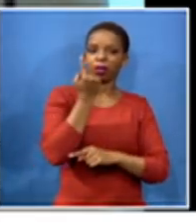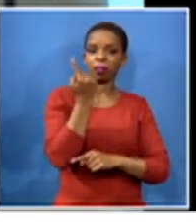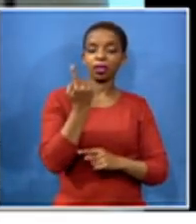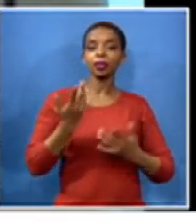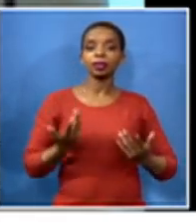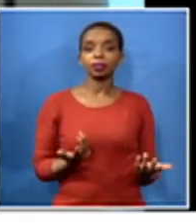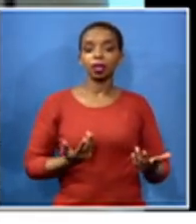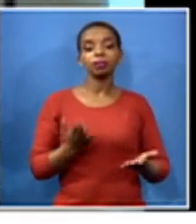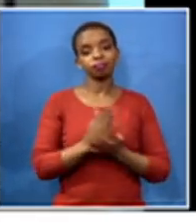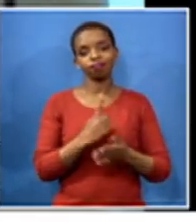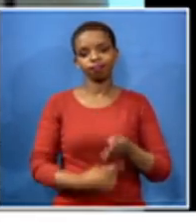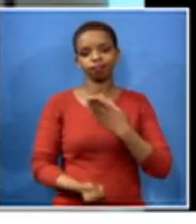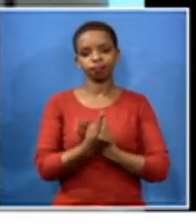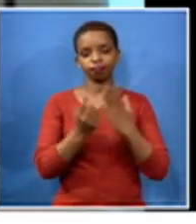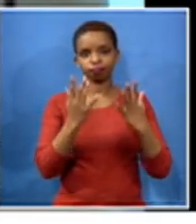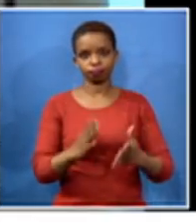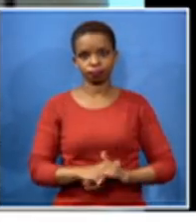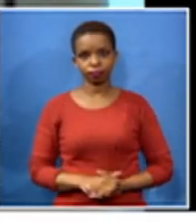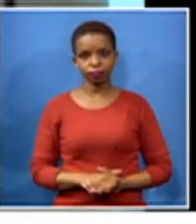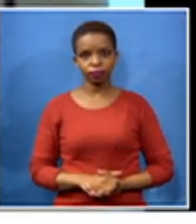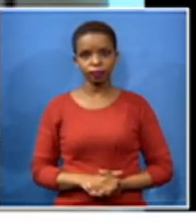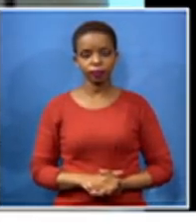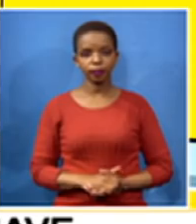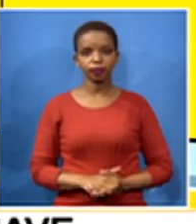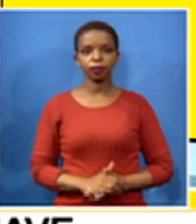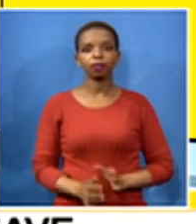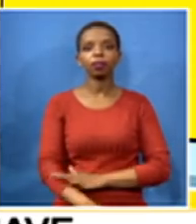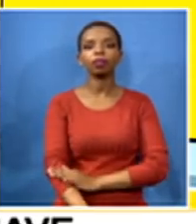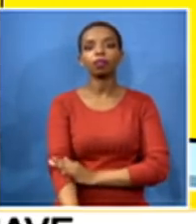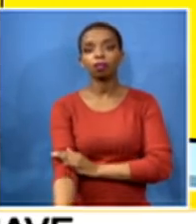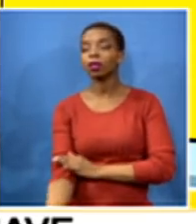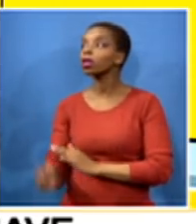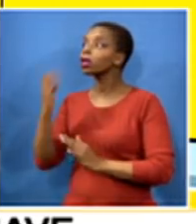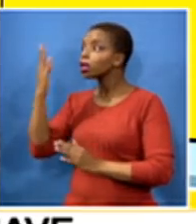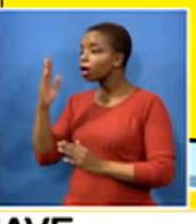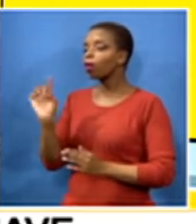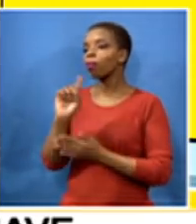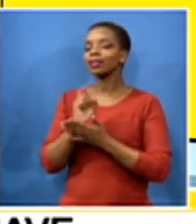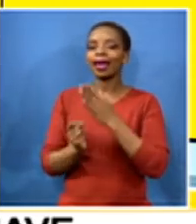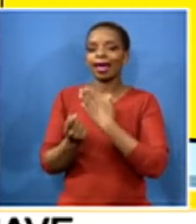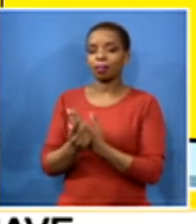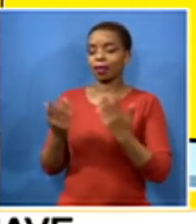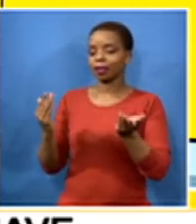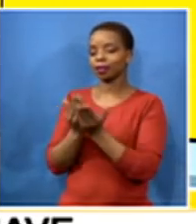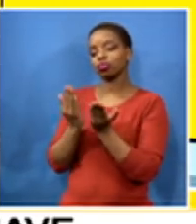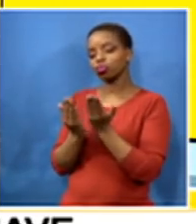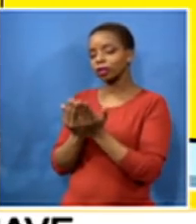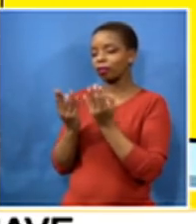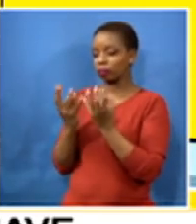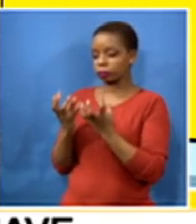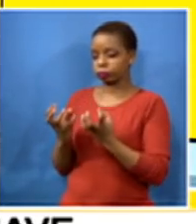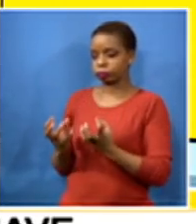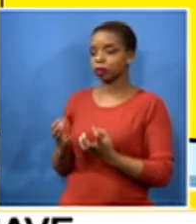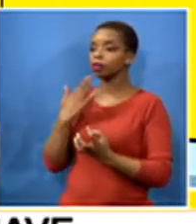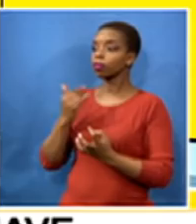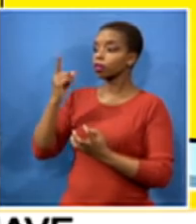in some instances as basil points out what happens in the poorer schools uh can you give us an update